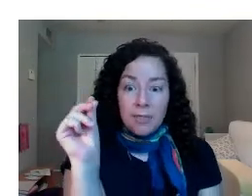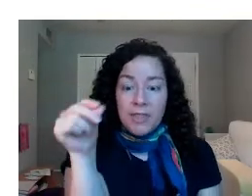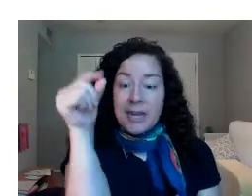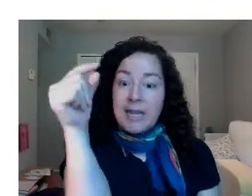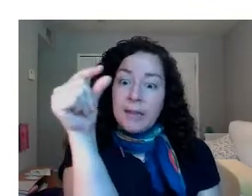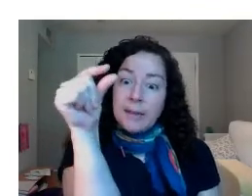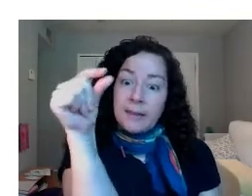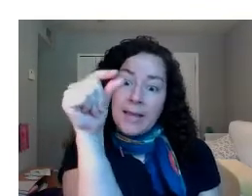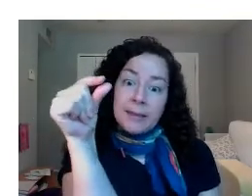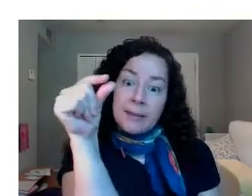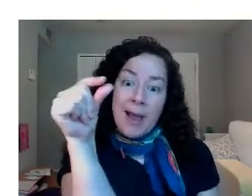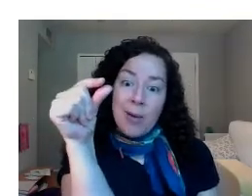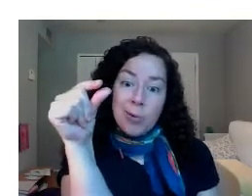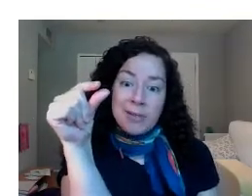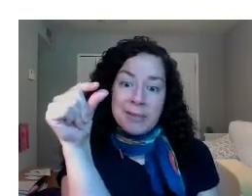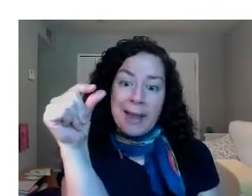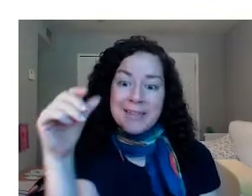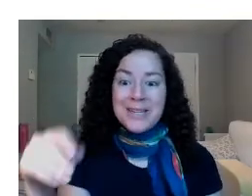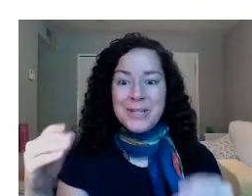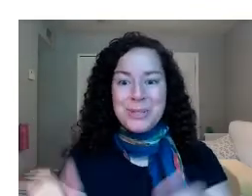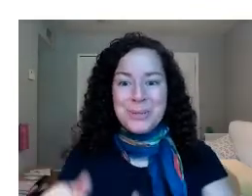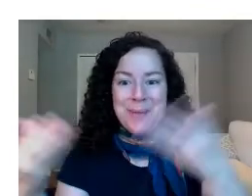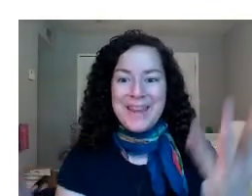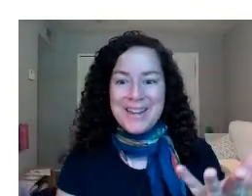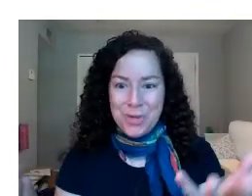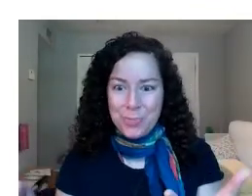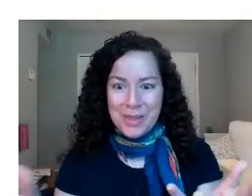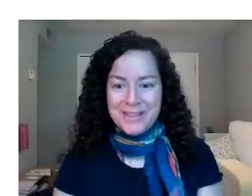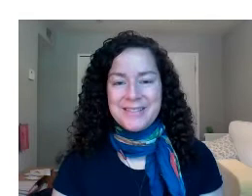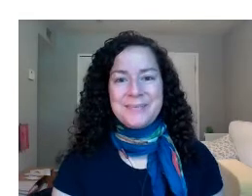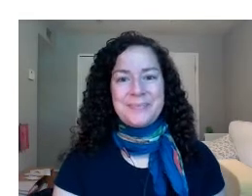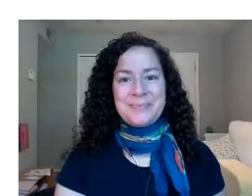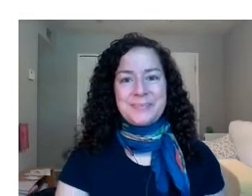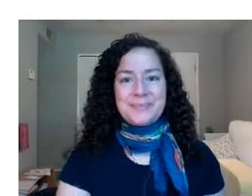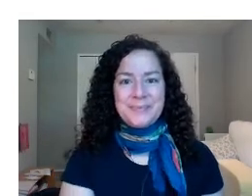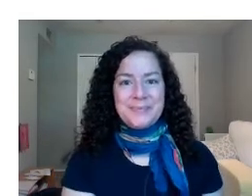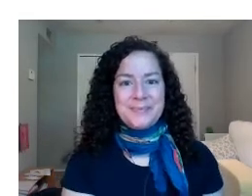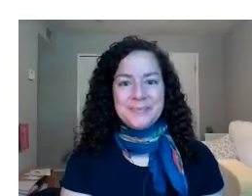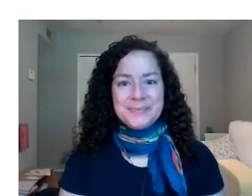that has the power inside it to make a new plant.